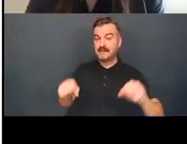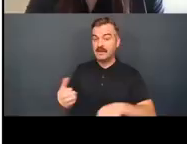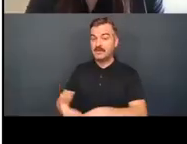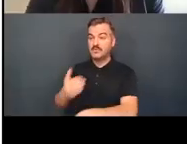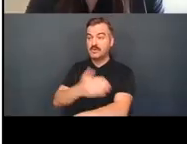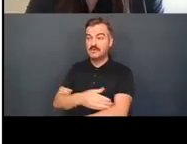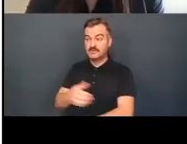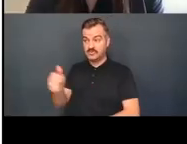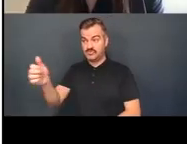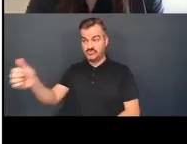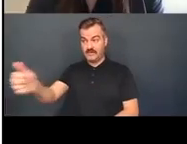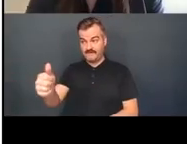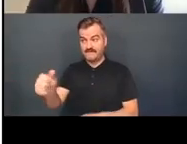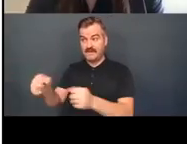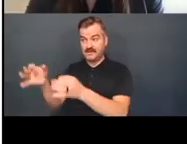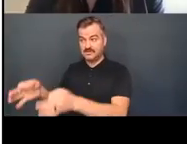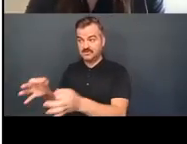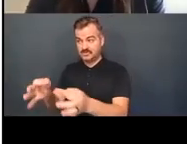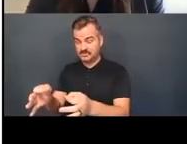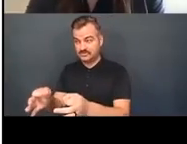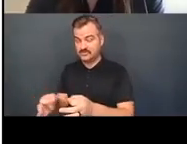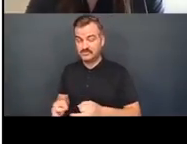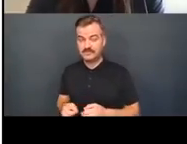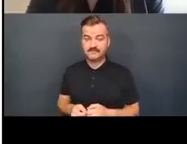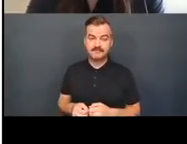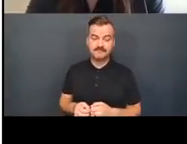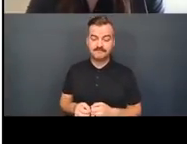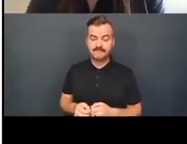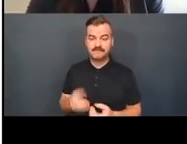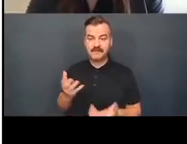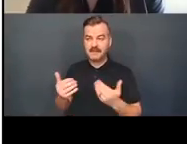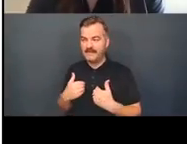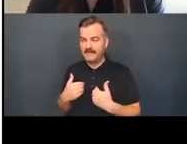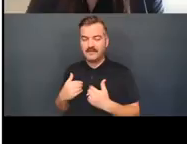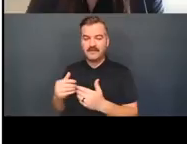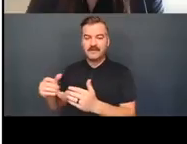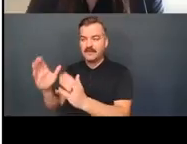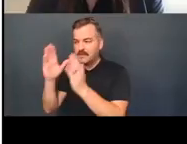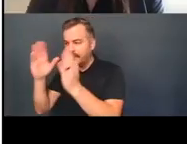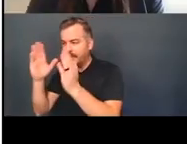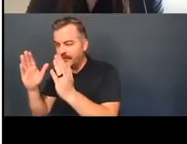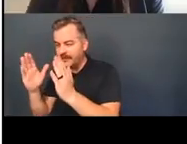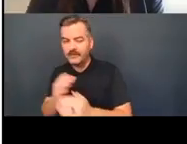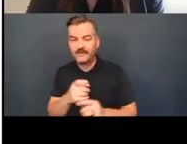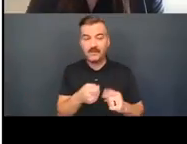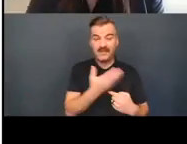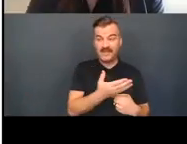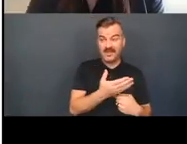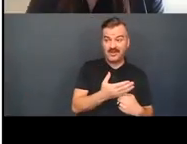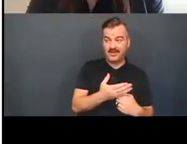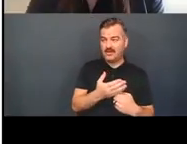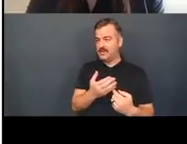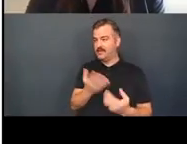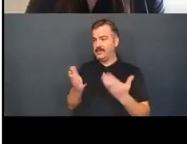-determination among healthcare users. Extracting necessary medical attention from the clinical environment itself may be